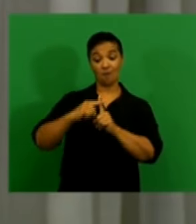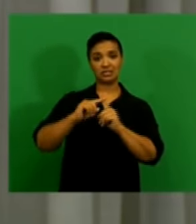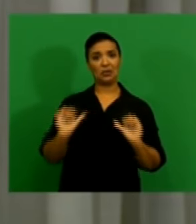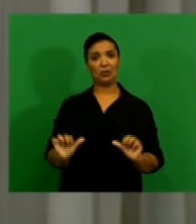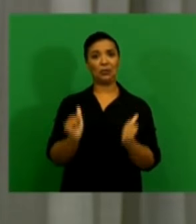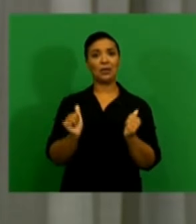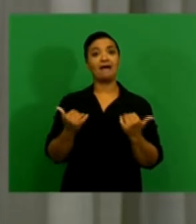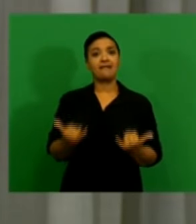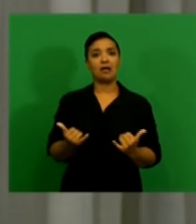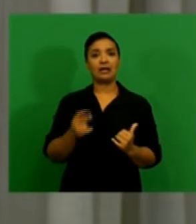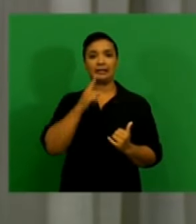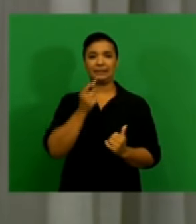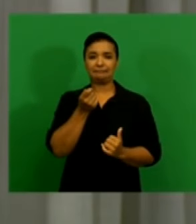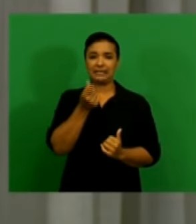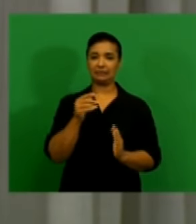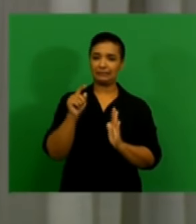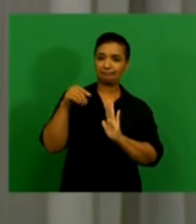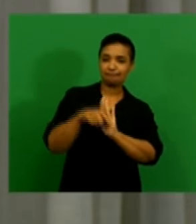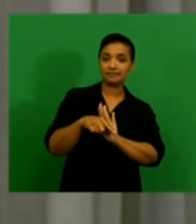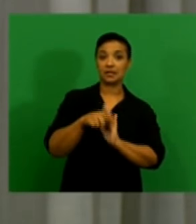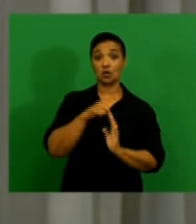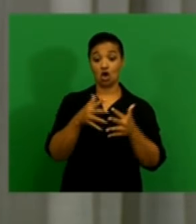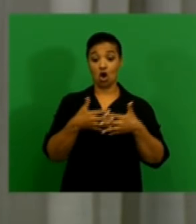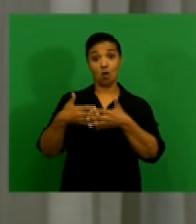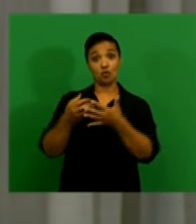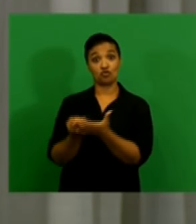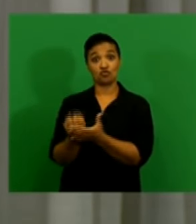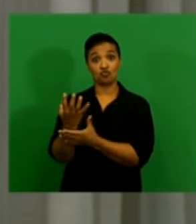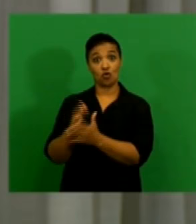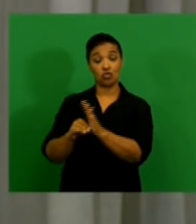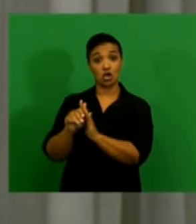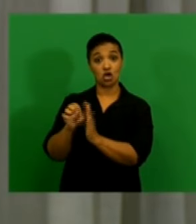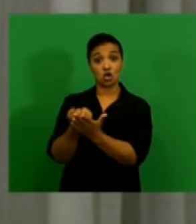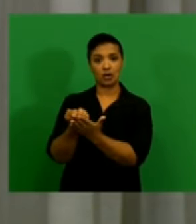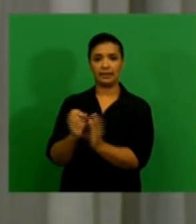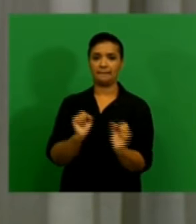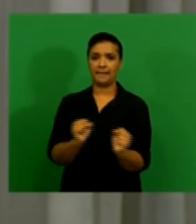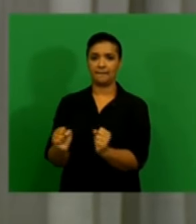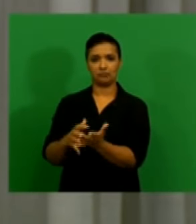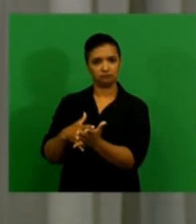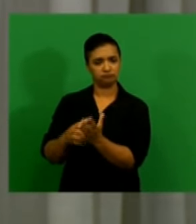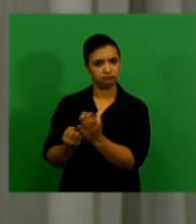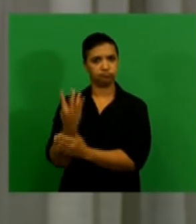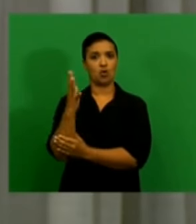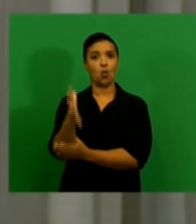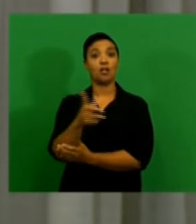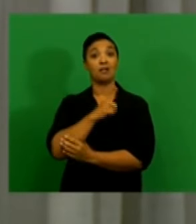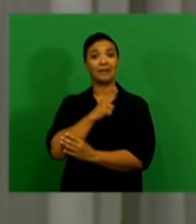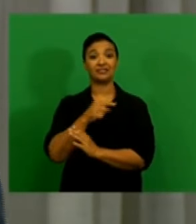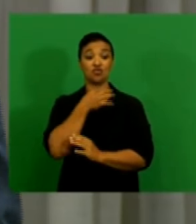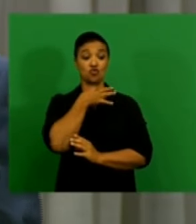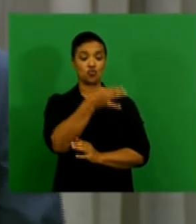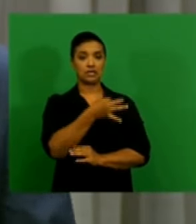since been tempered somewhat, U.S. growth is expected to be relatively strong, but with some downside risks